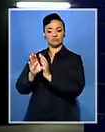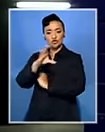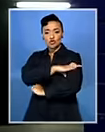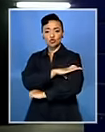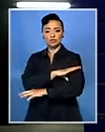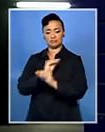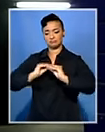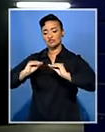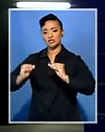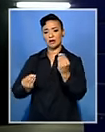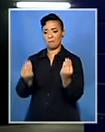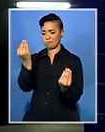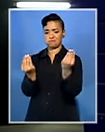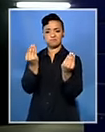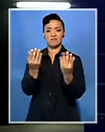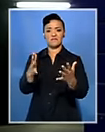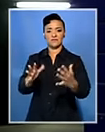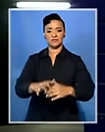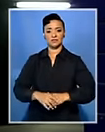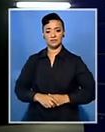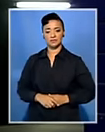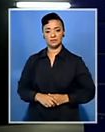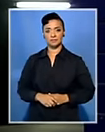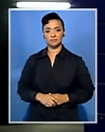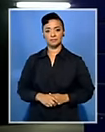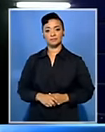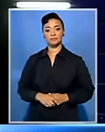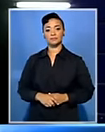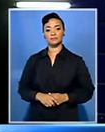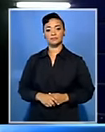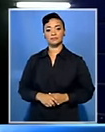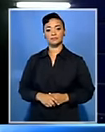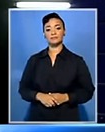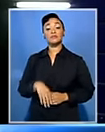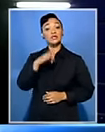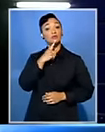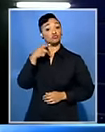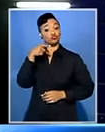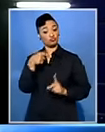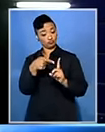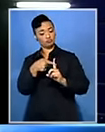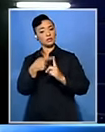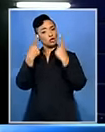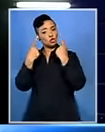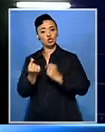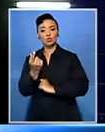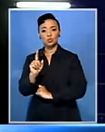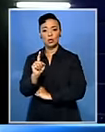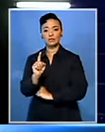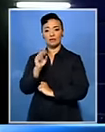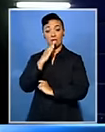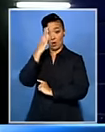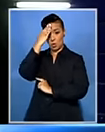Africa. What he did in his research for coach development was superb and he